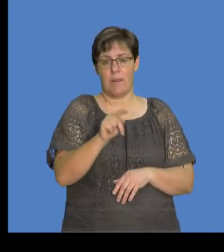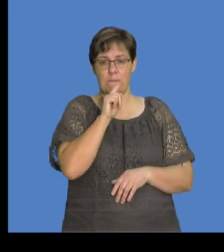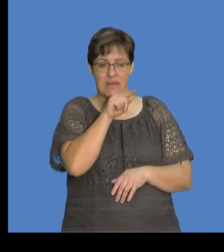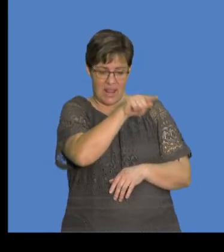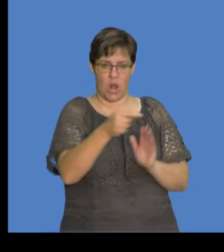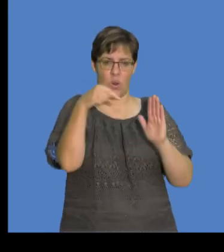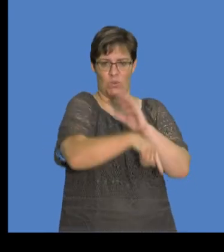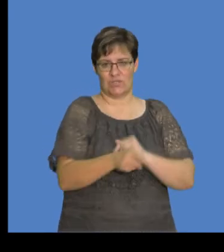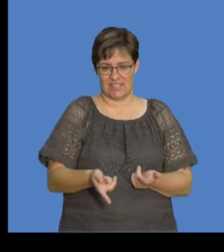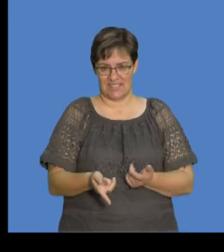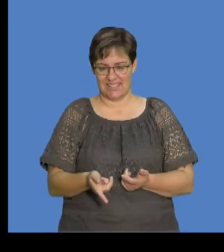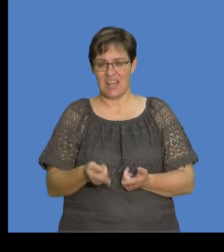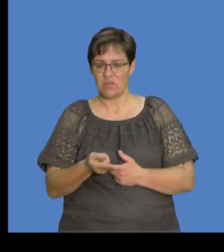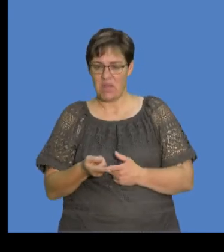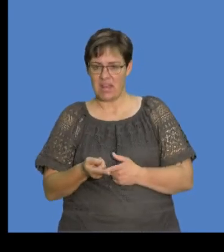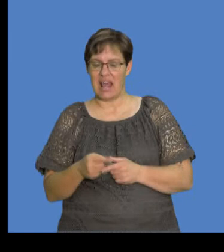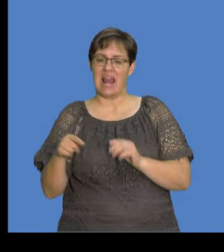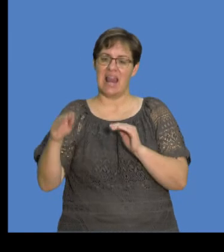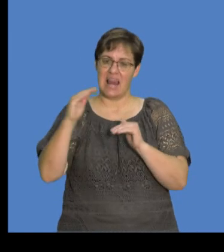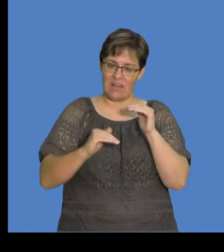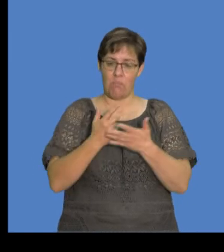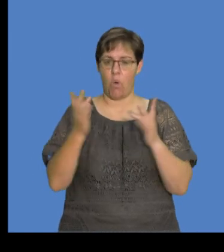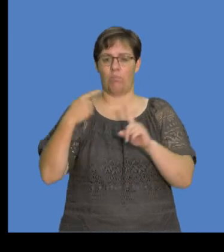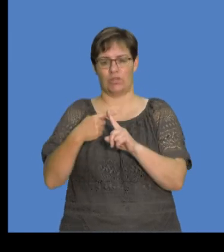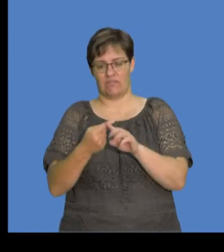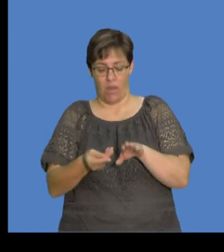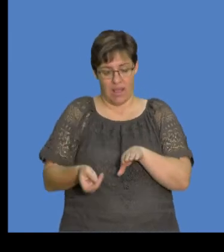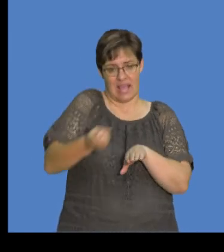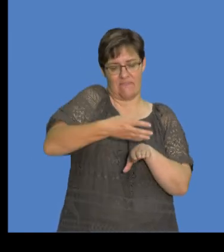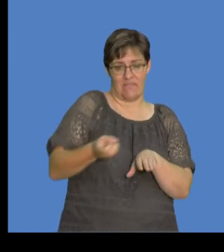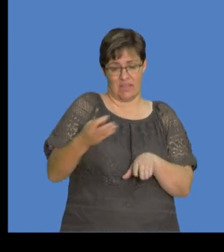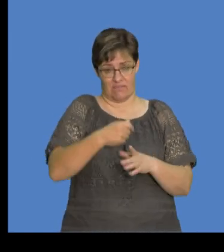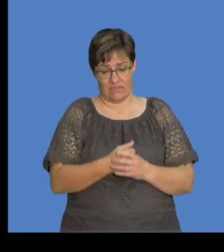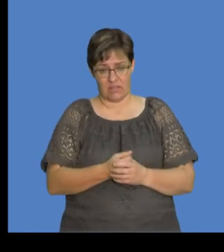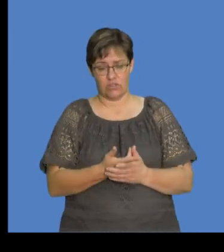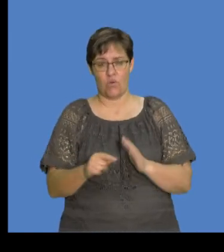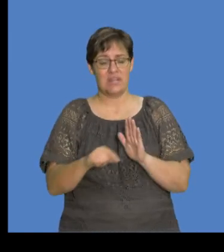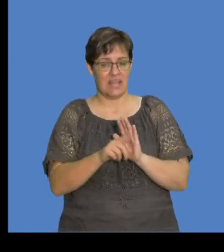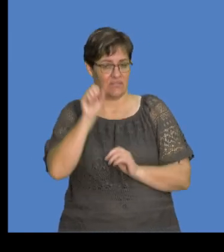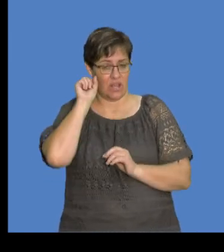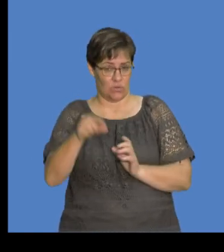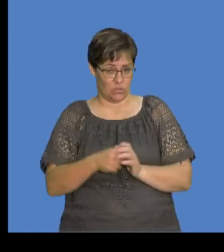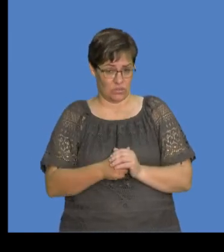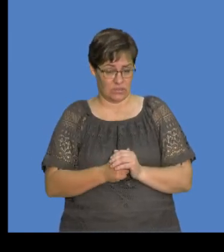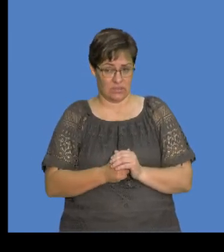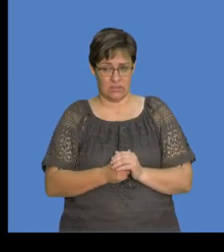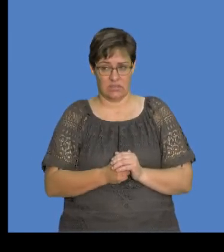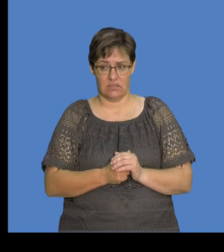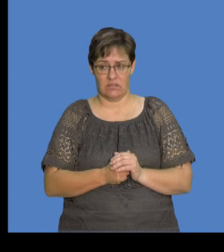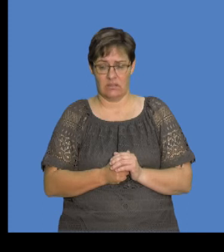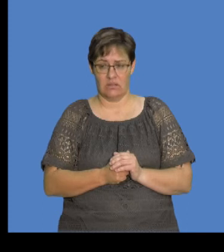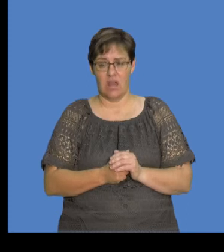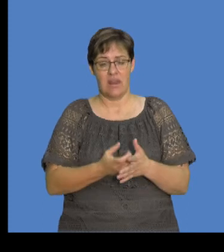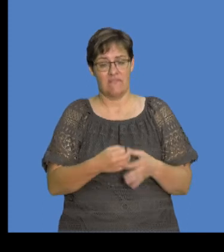one that loses, so it becomes less negative or more positive. Hence, we'll ignore the negative in the elementary charge